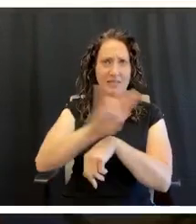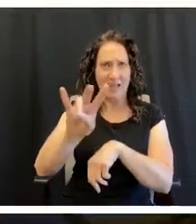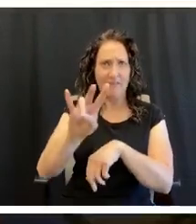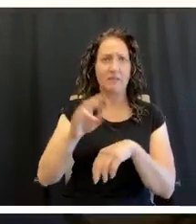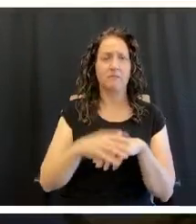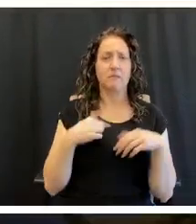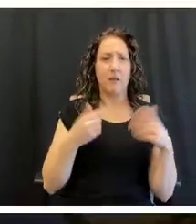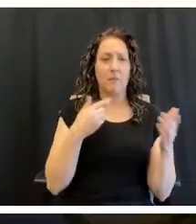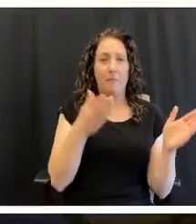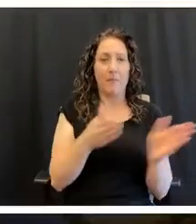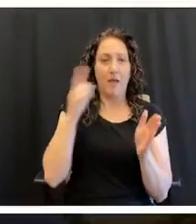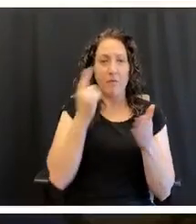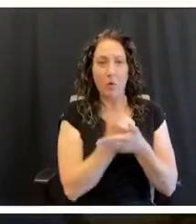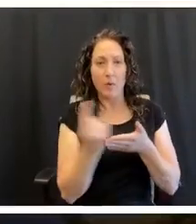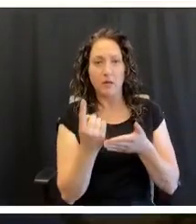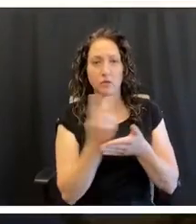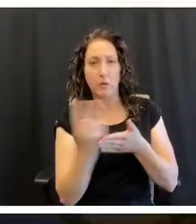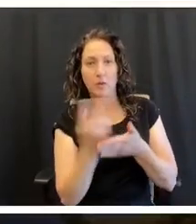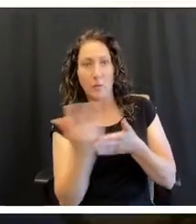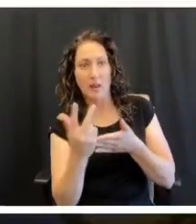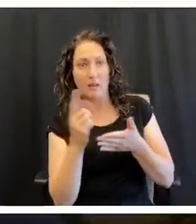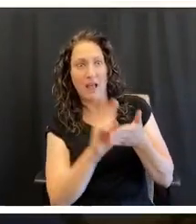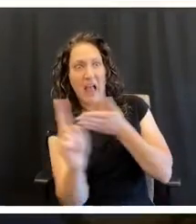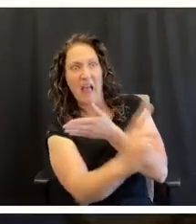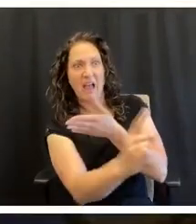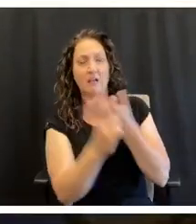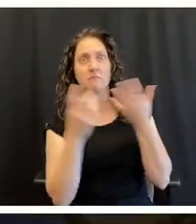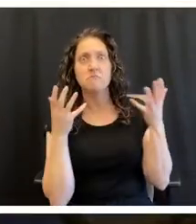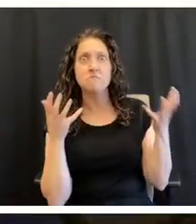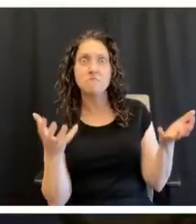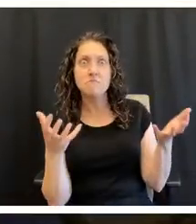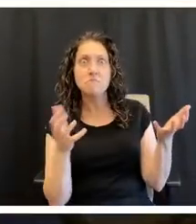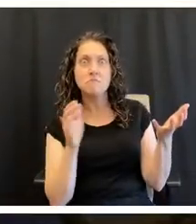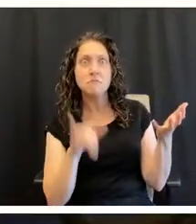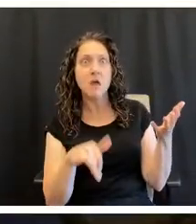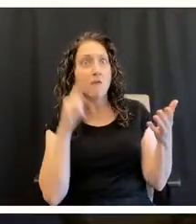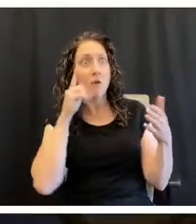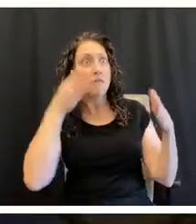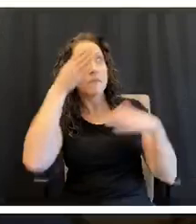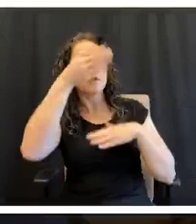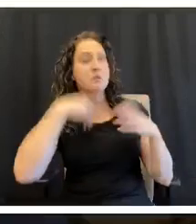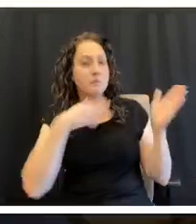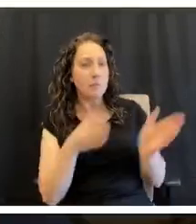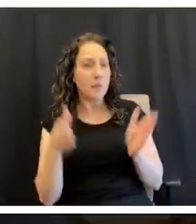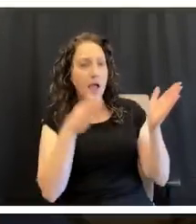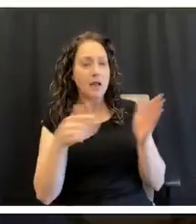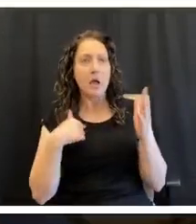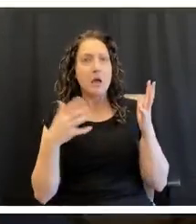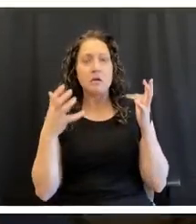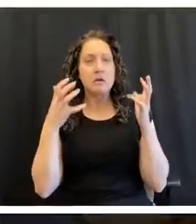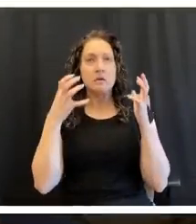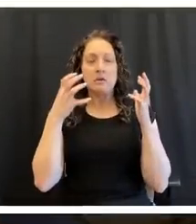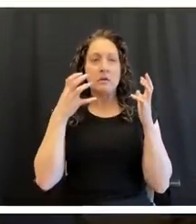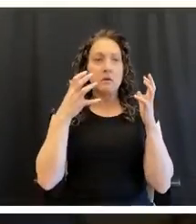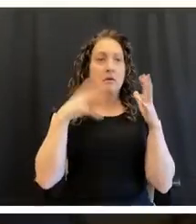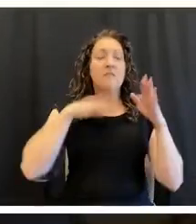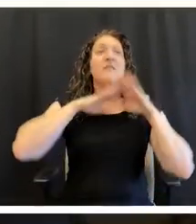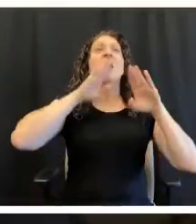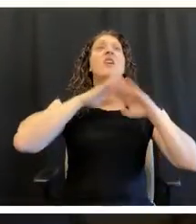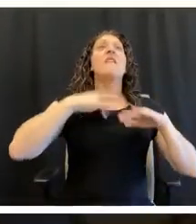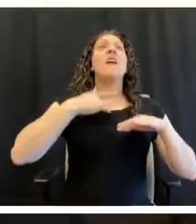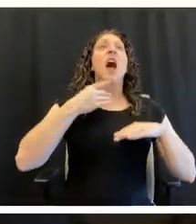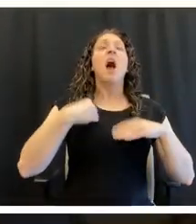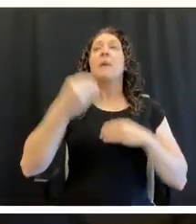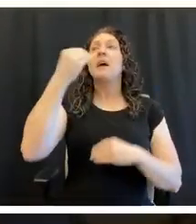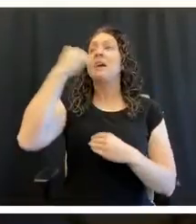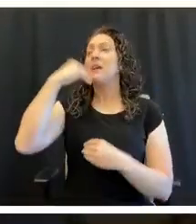trying to plan all that for at least a week out, right? So that task alone makes me want to sit and eat an entire bag of Oreos. So